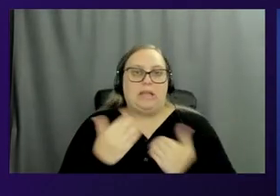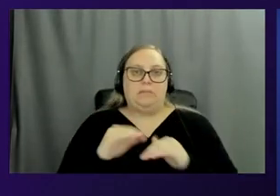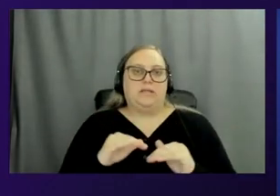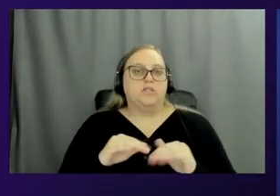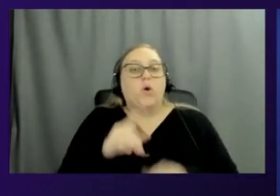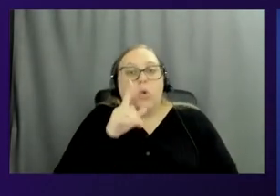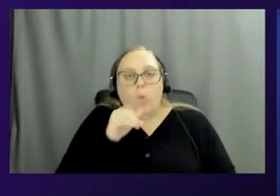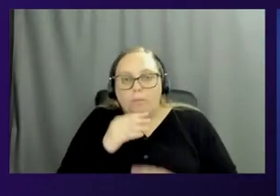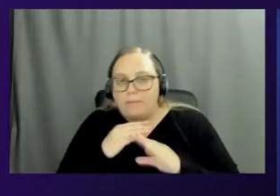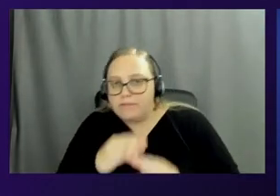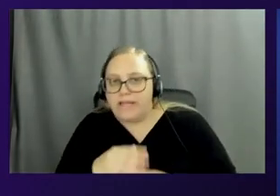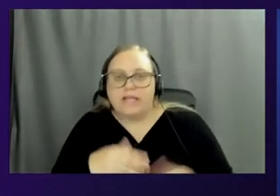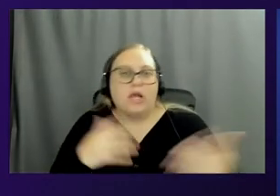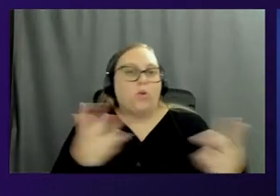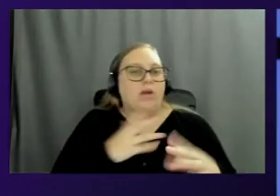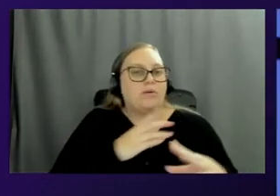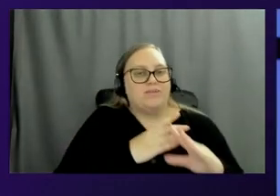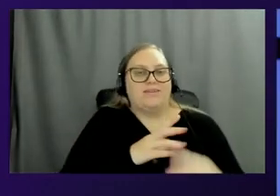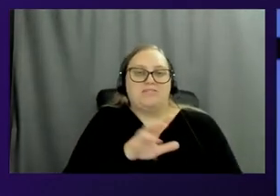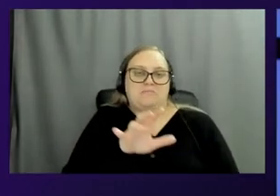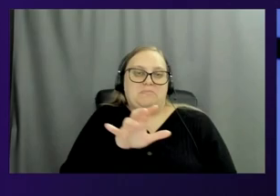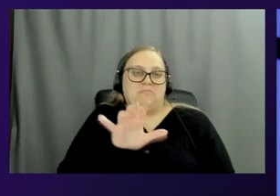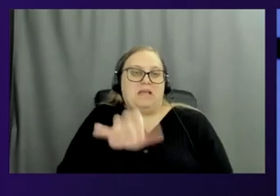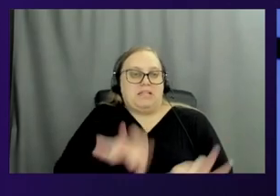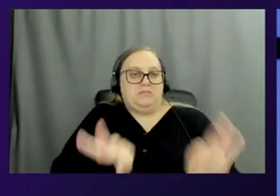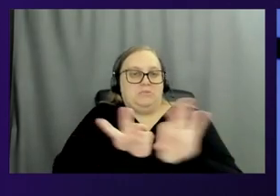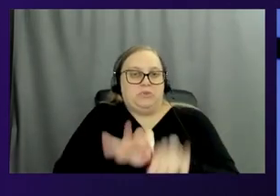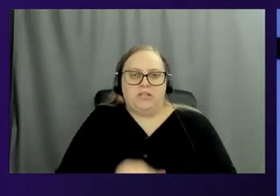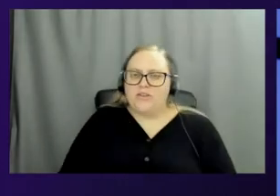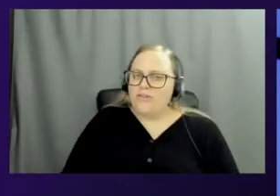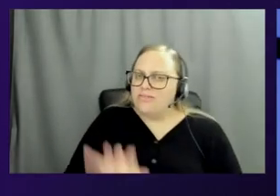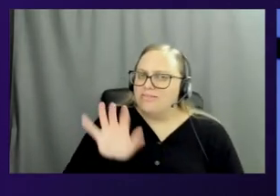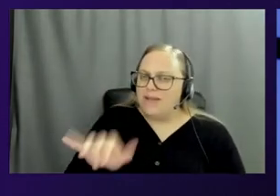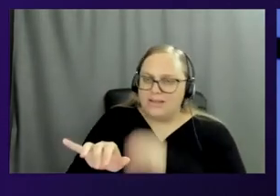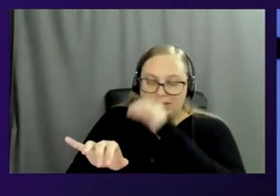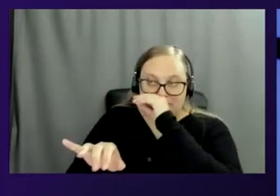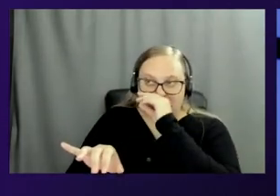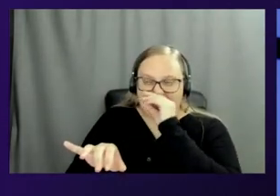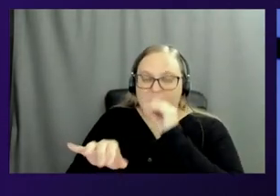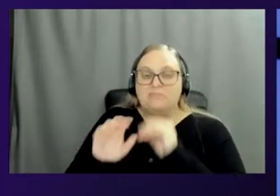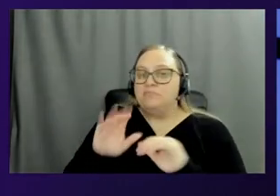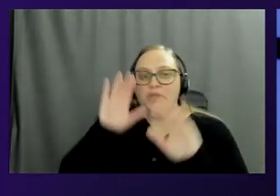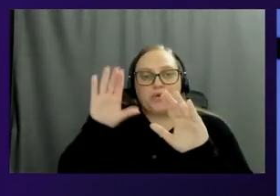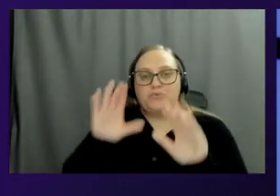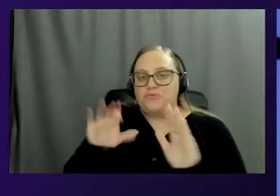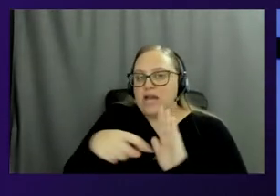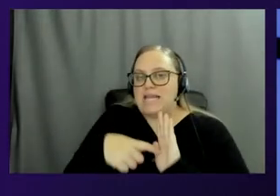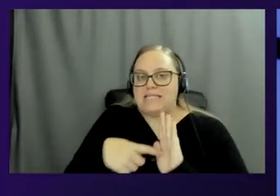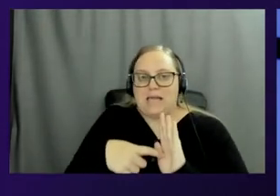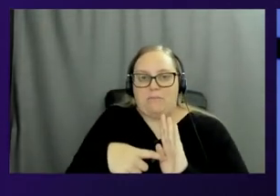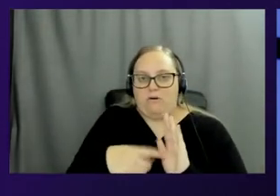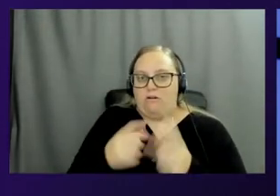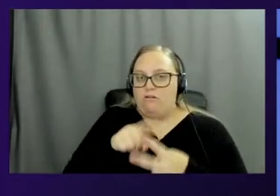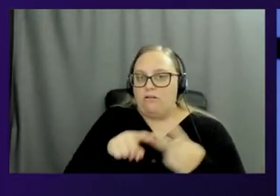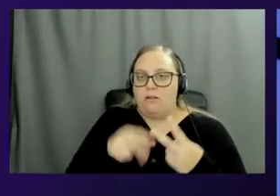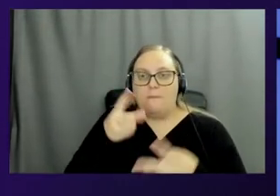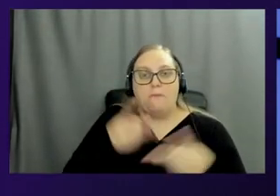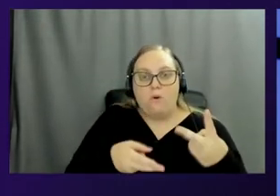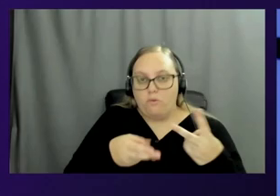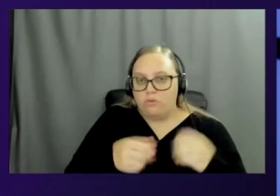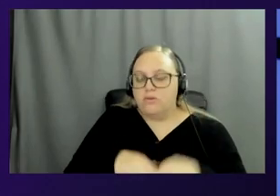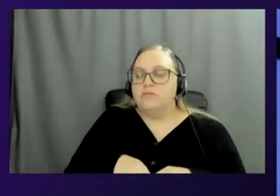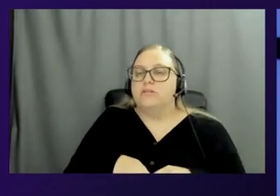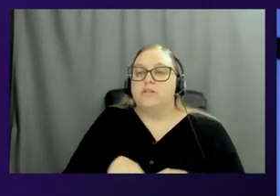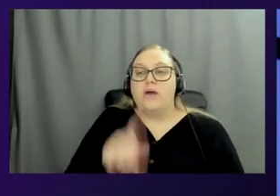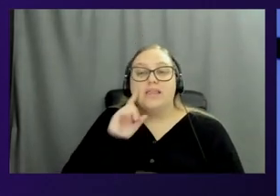that's going to, and we're going to derive the answers from there. I think that that's a great, uh, those are two great examples, uh, you know, that we talk about. And I think that, you know, the